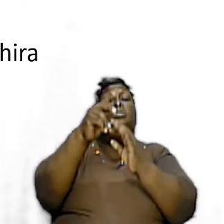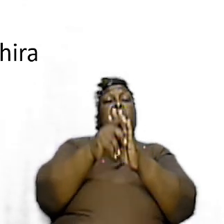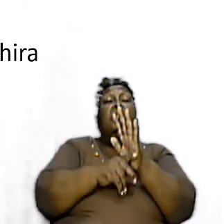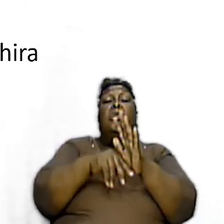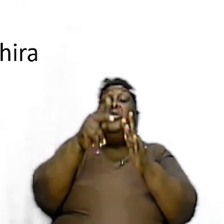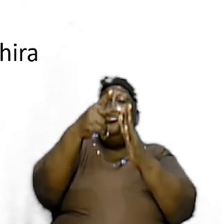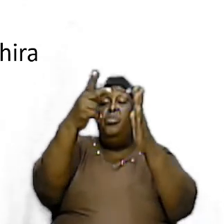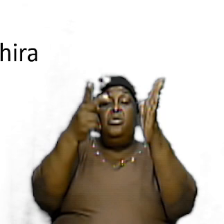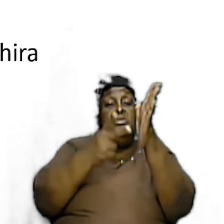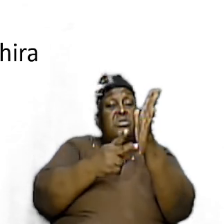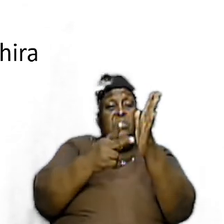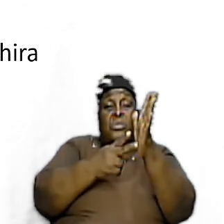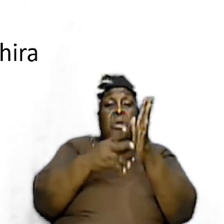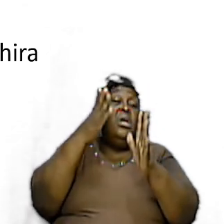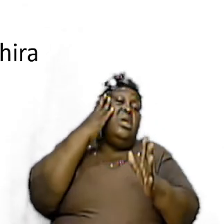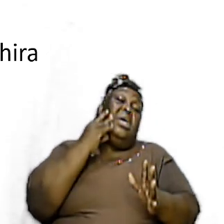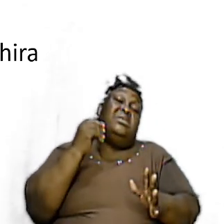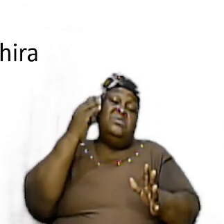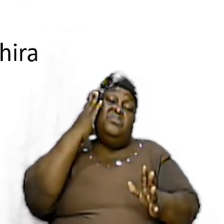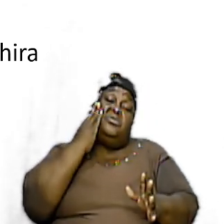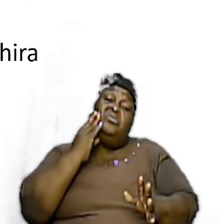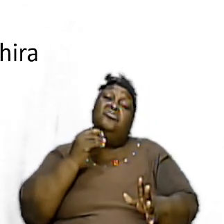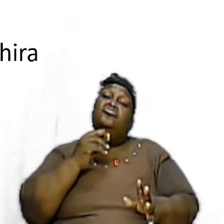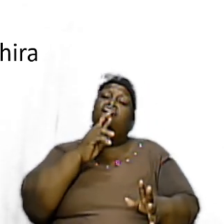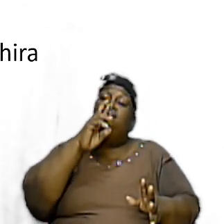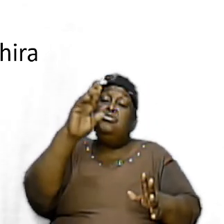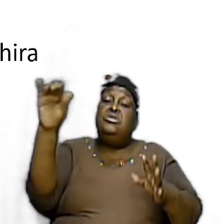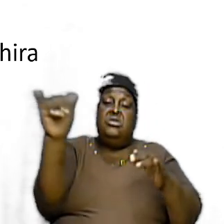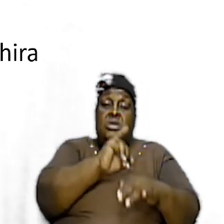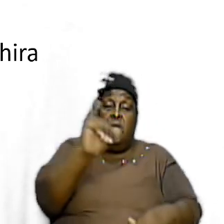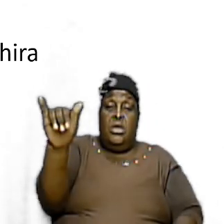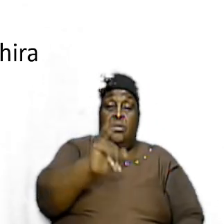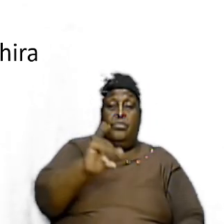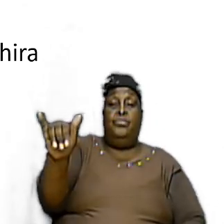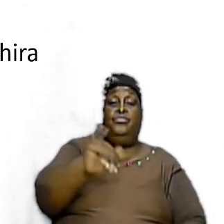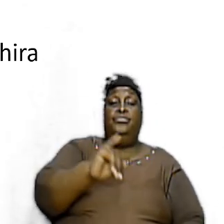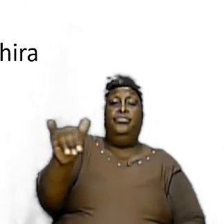principles and the experiences are the same